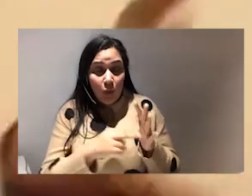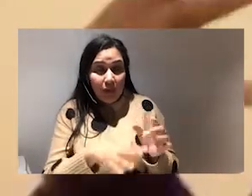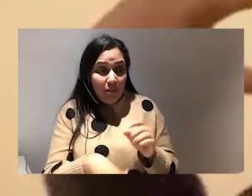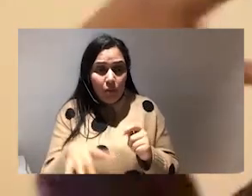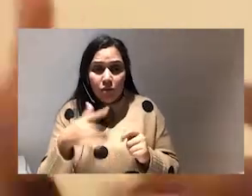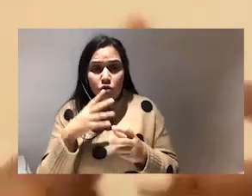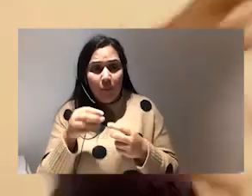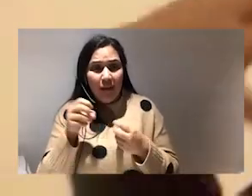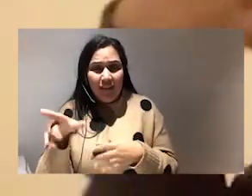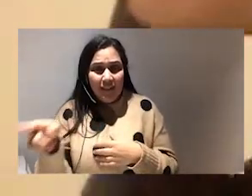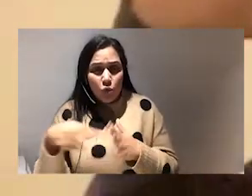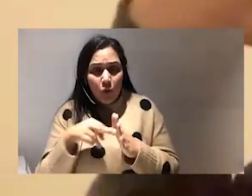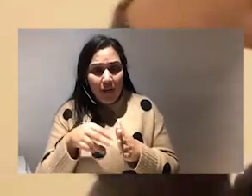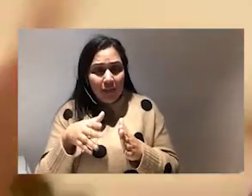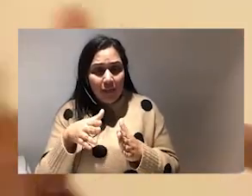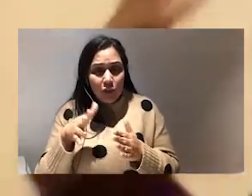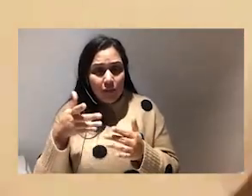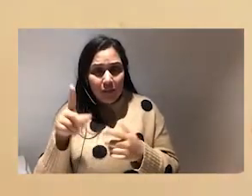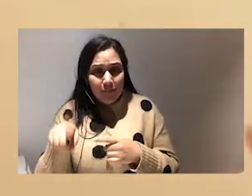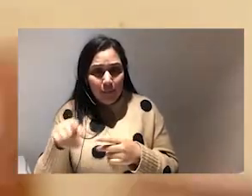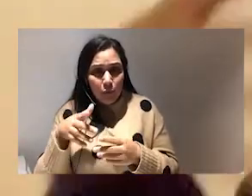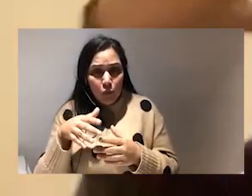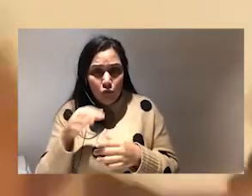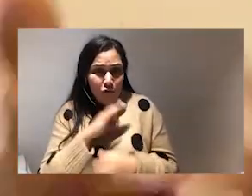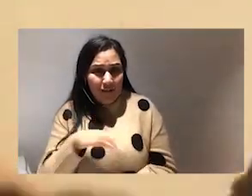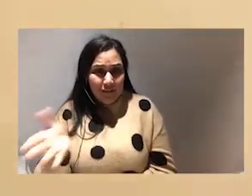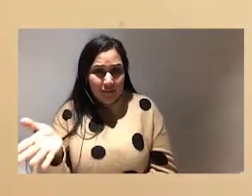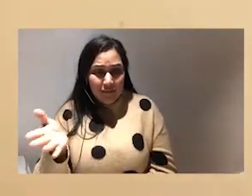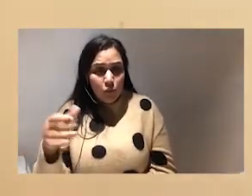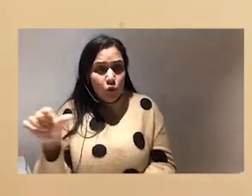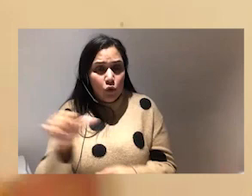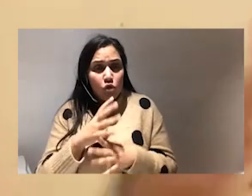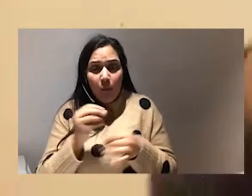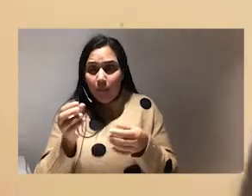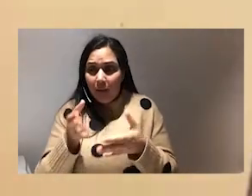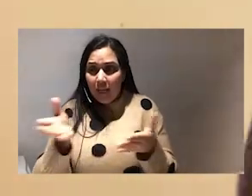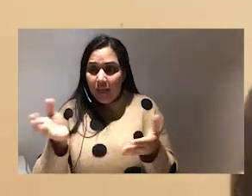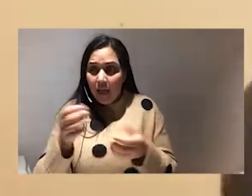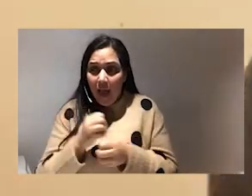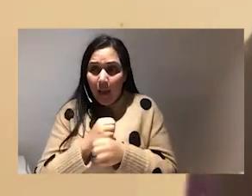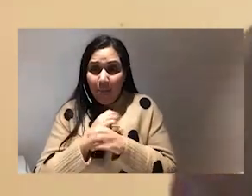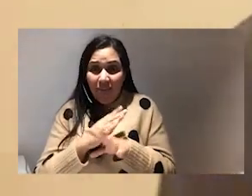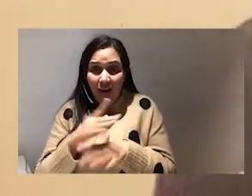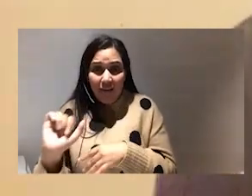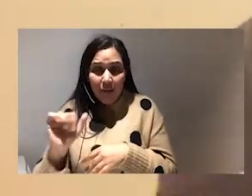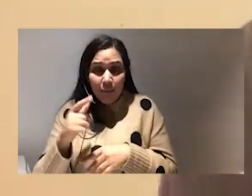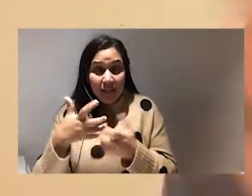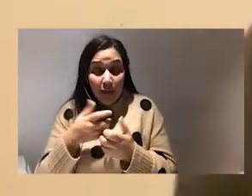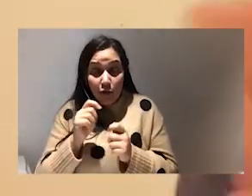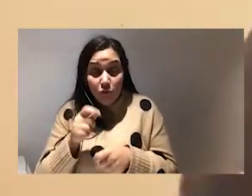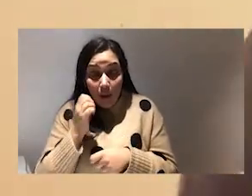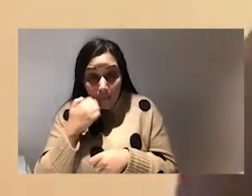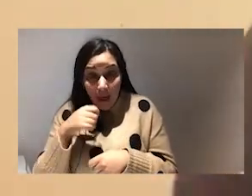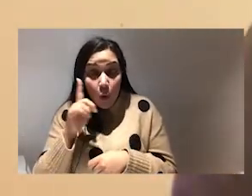just stop giving these organizations and these and these people credit let's just stop amplifying them because if this is how they treat a black woman